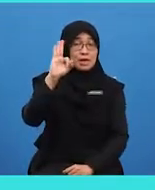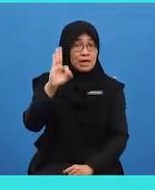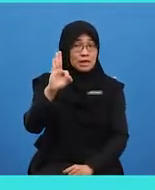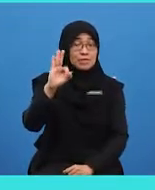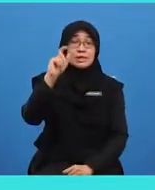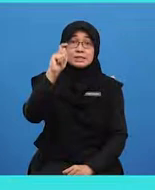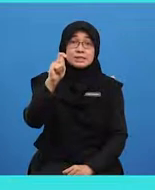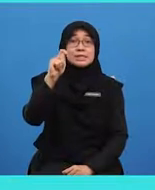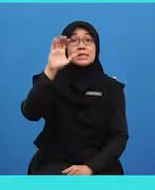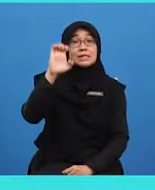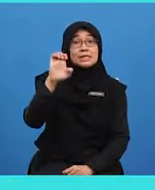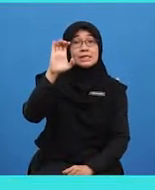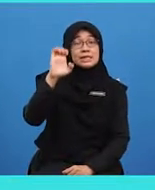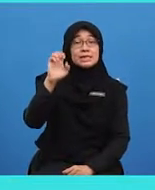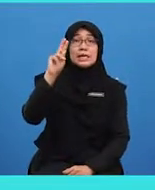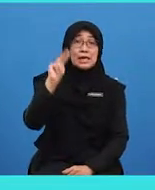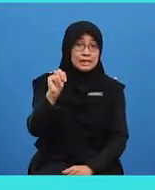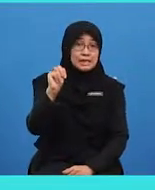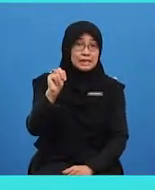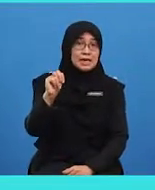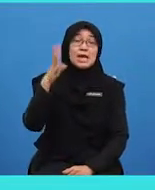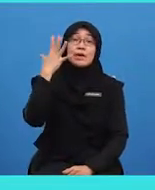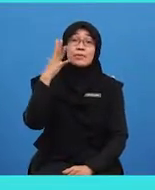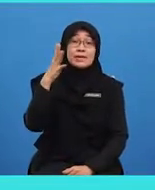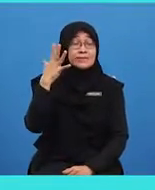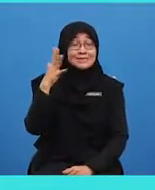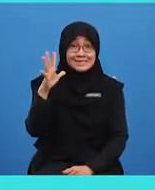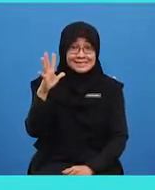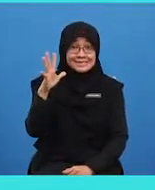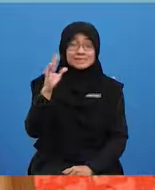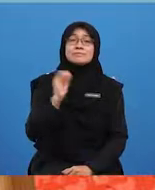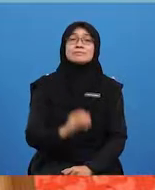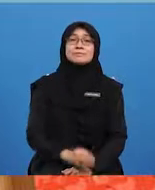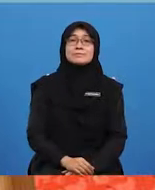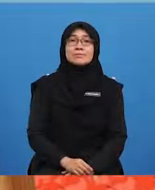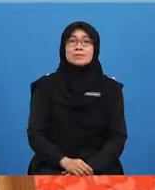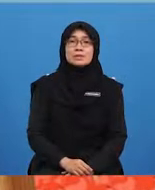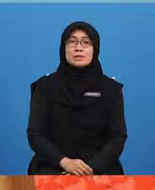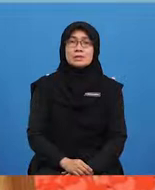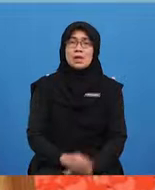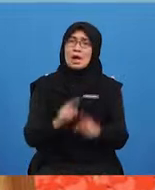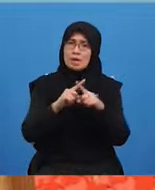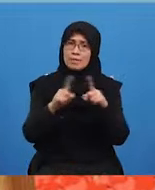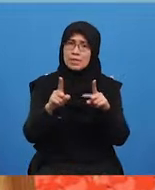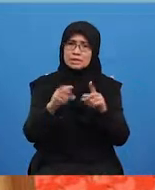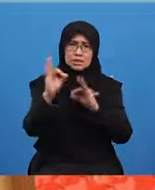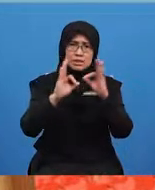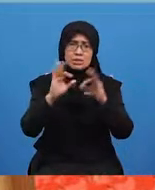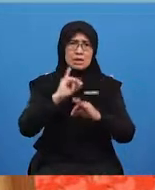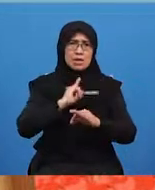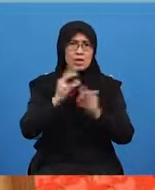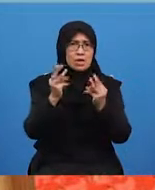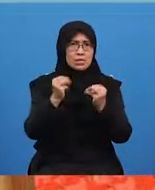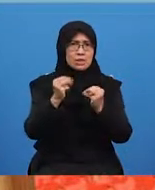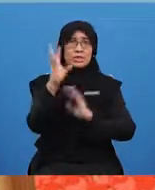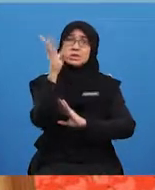-E-E-N. 15. But, if I want to have